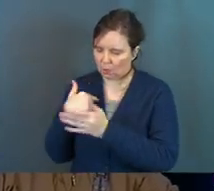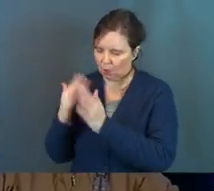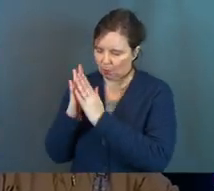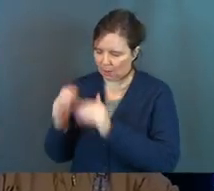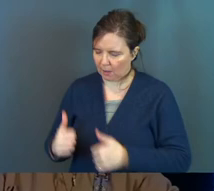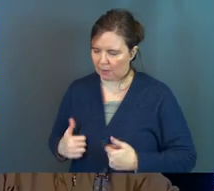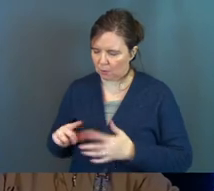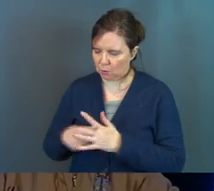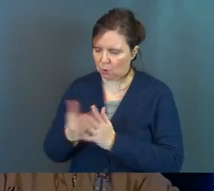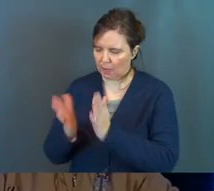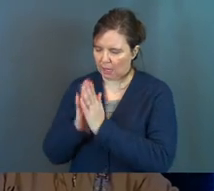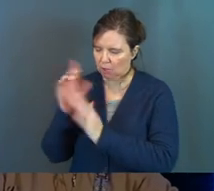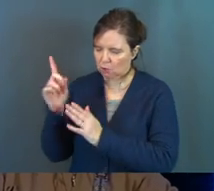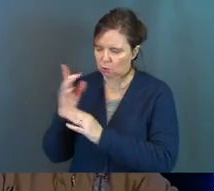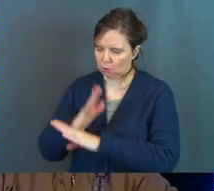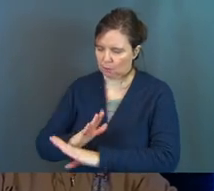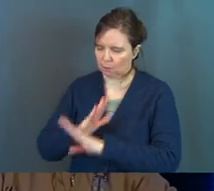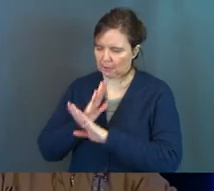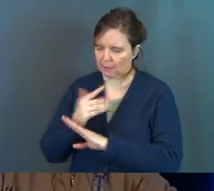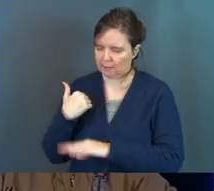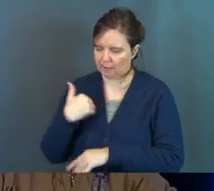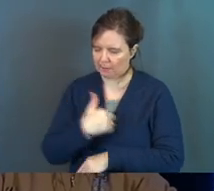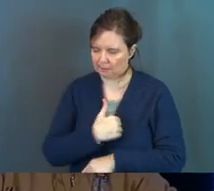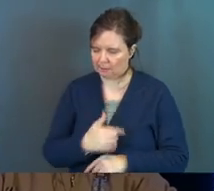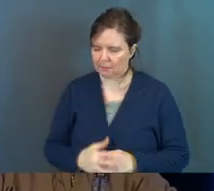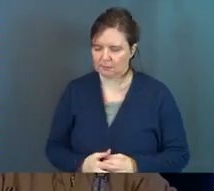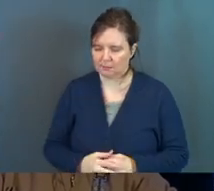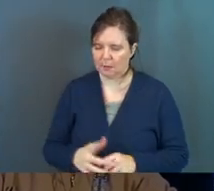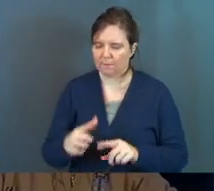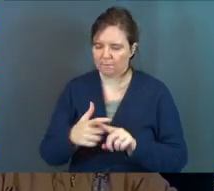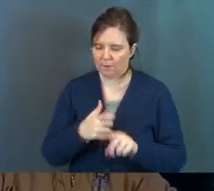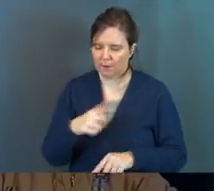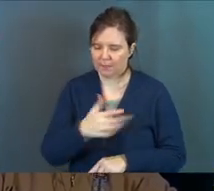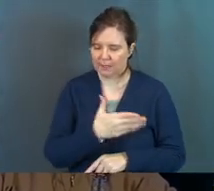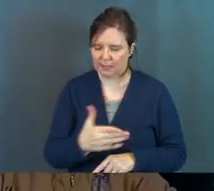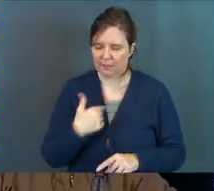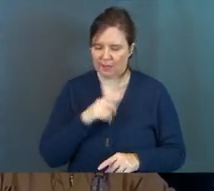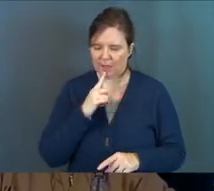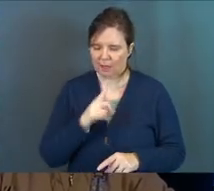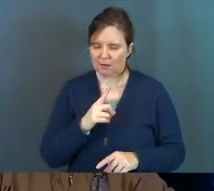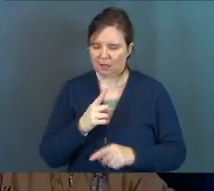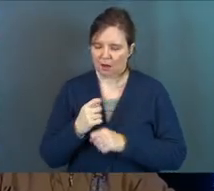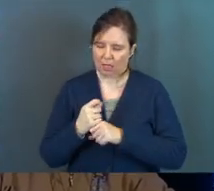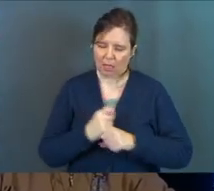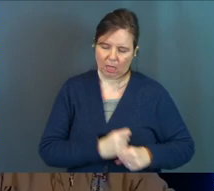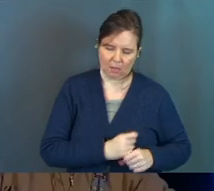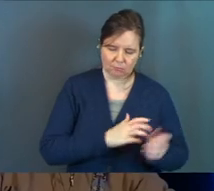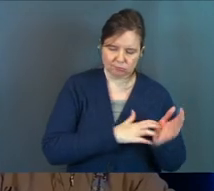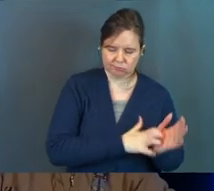in this. And we would start asking you to protect us from these things that drag us down.